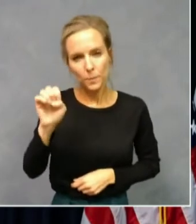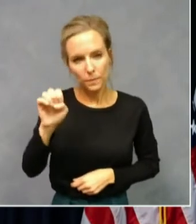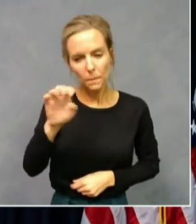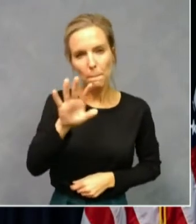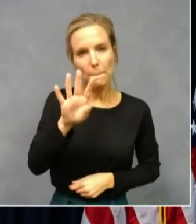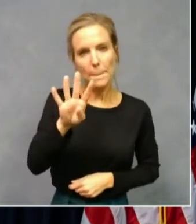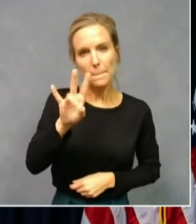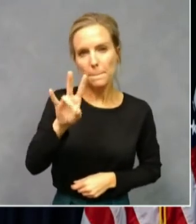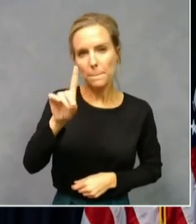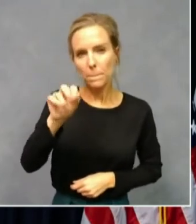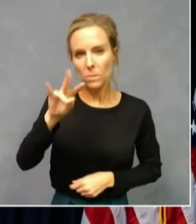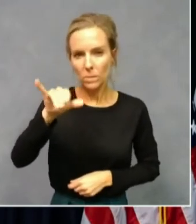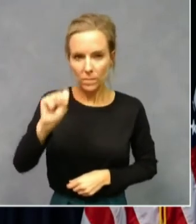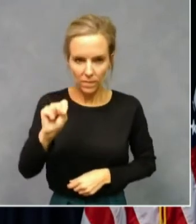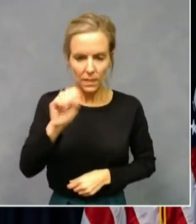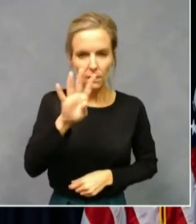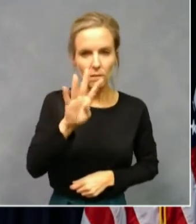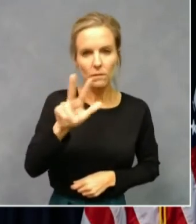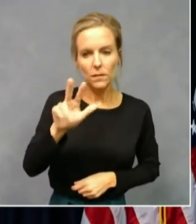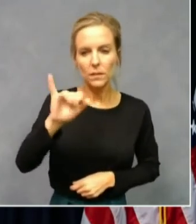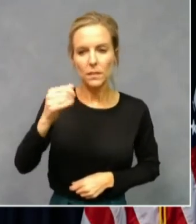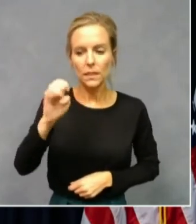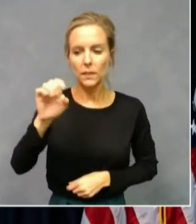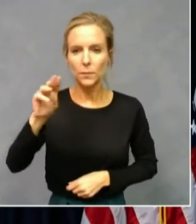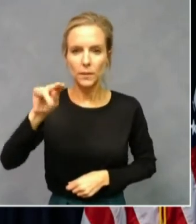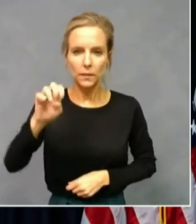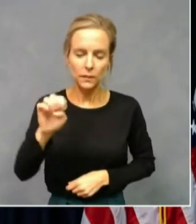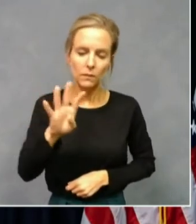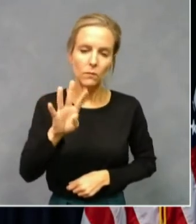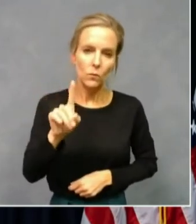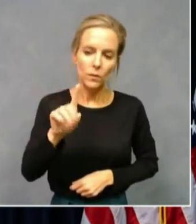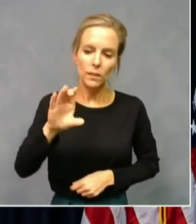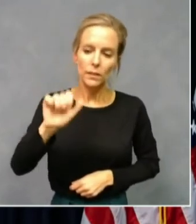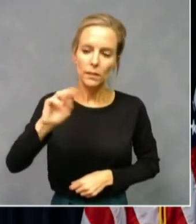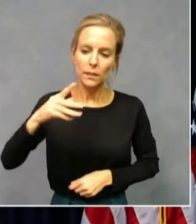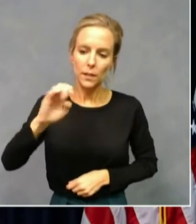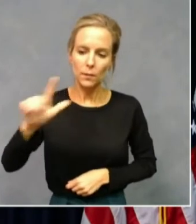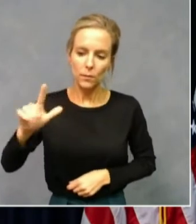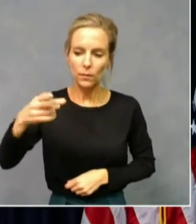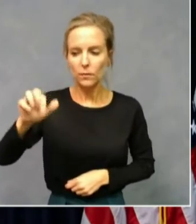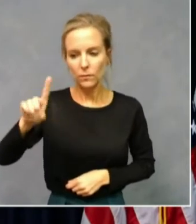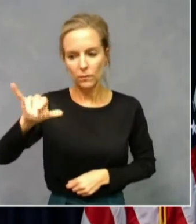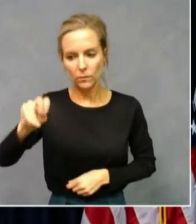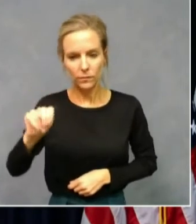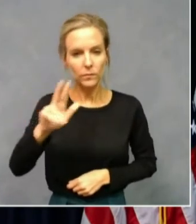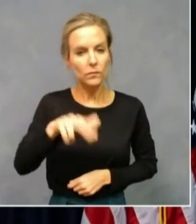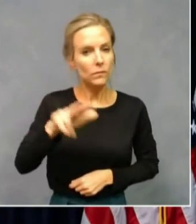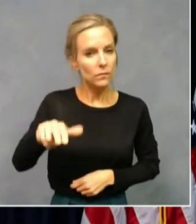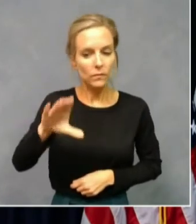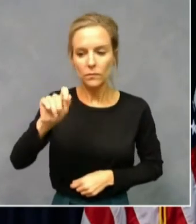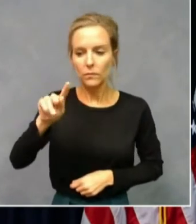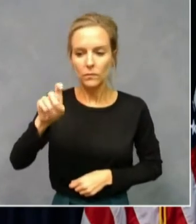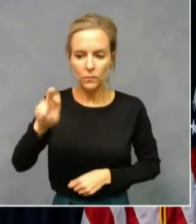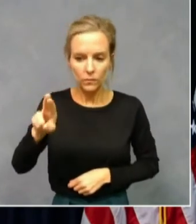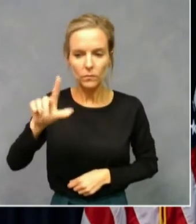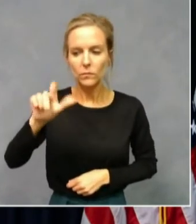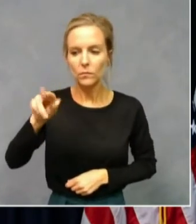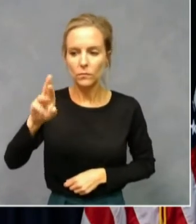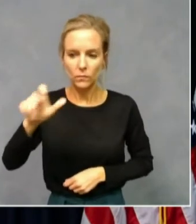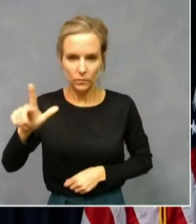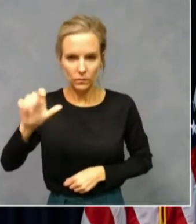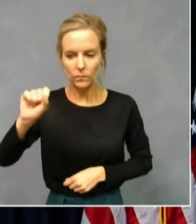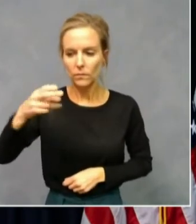Davis, 43 in Jessamyn, 41 in Campbell and Harden, 33 in Carter, Laurel, and Shelby,